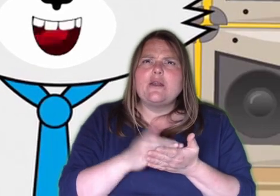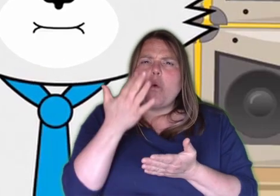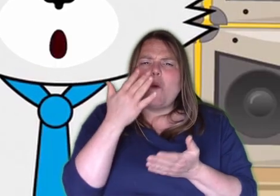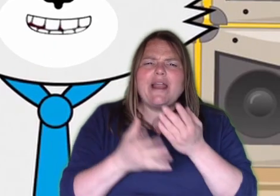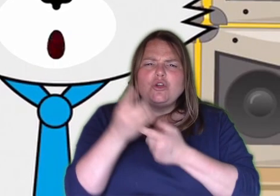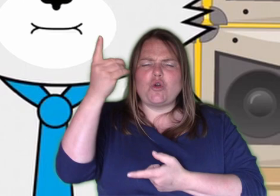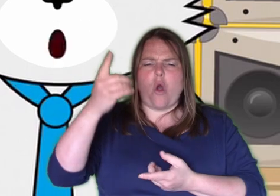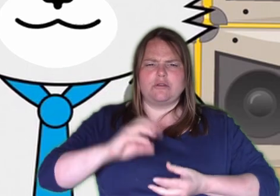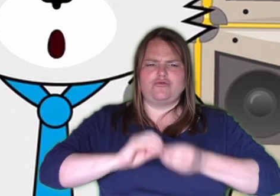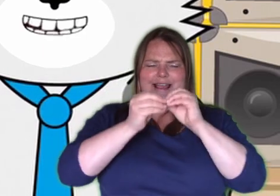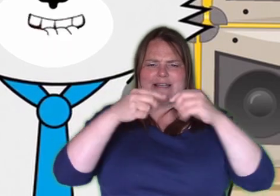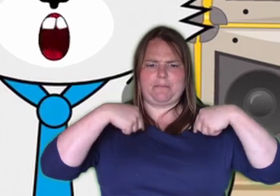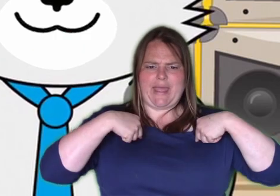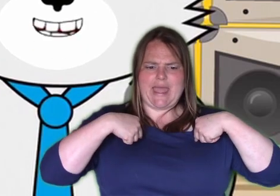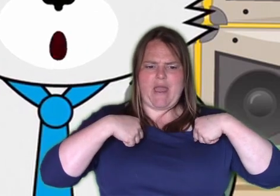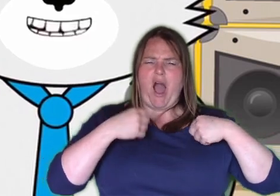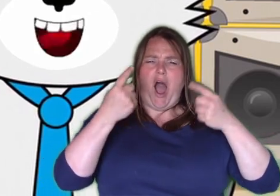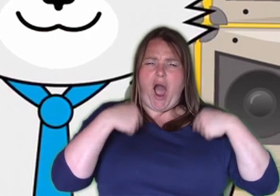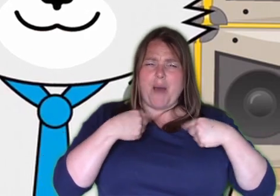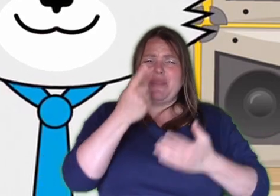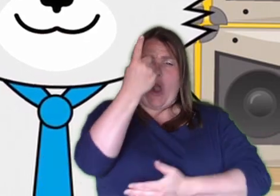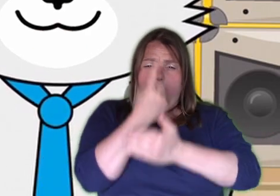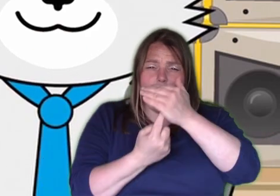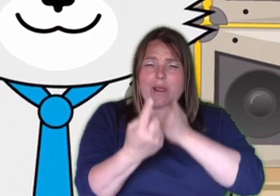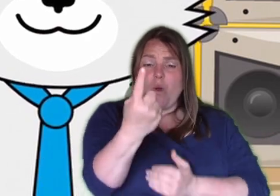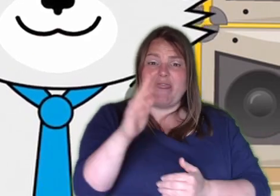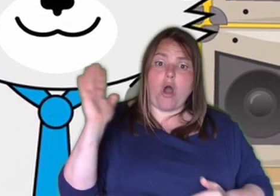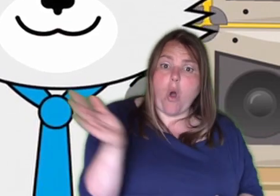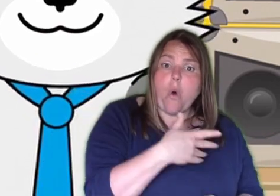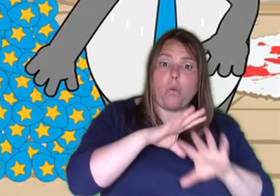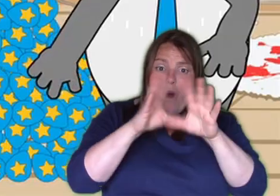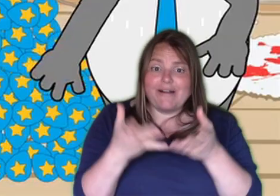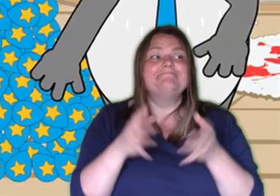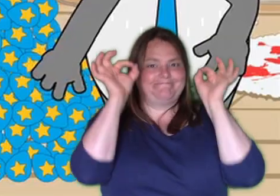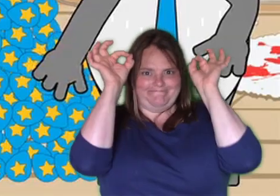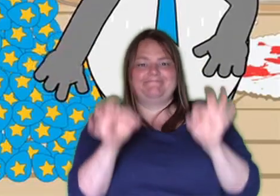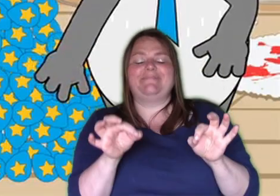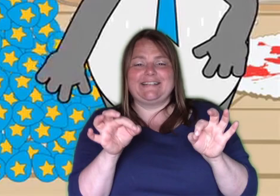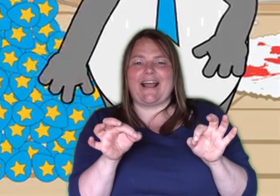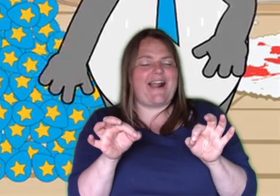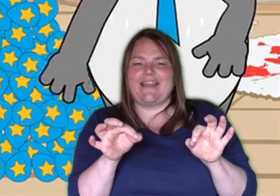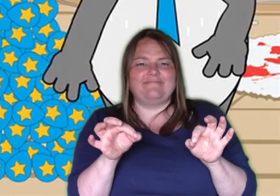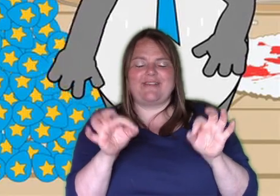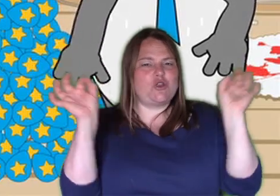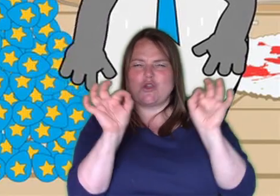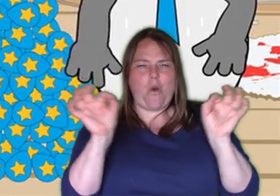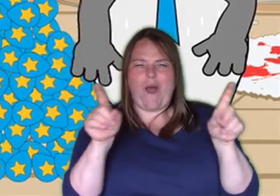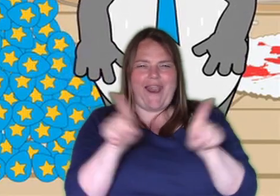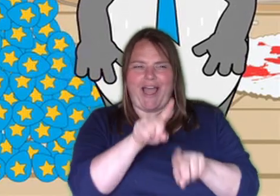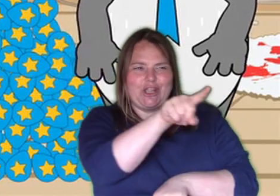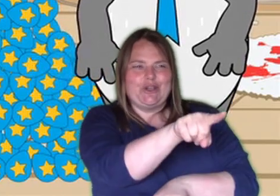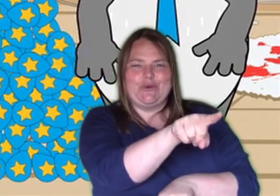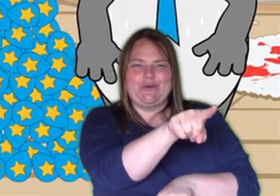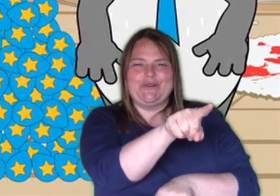he only made one of us in the whole world? Exactly. And he never wants us to be separated